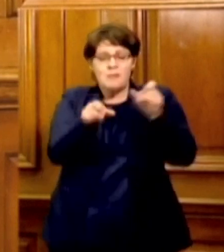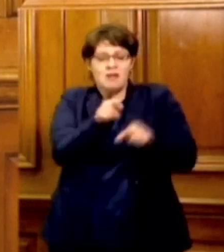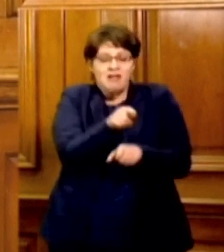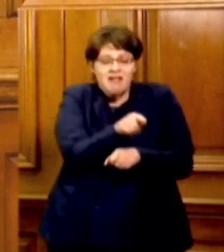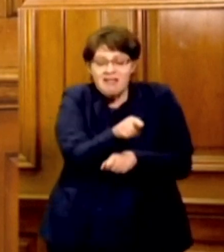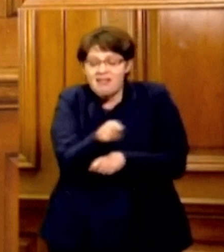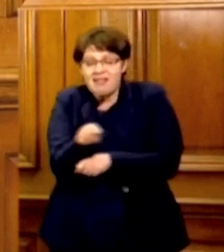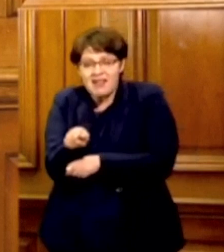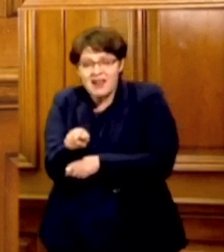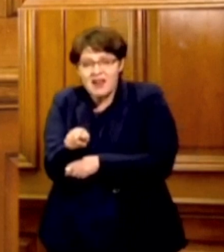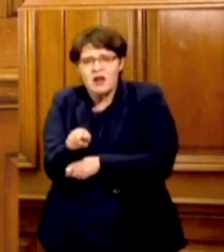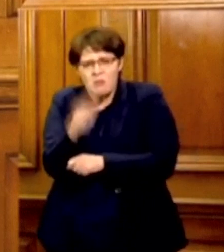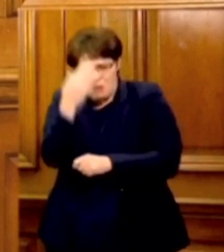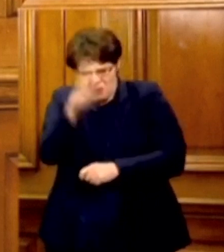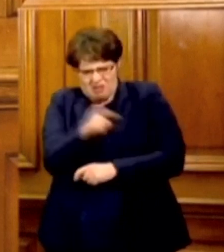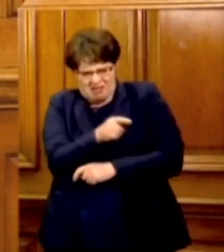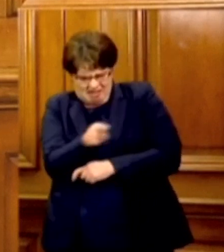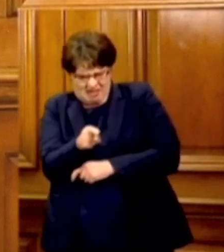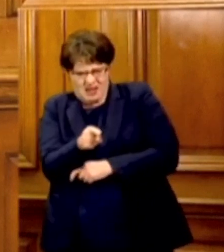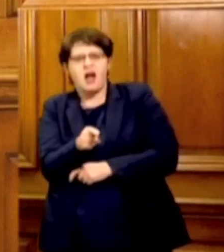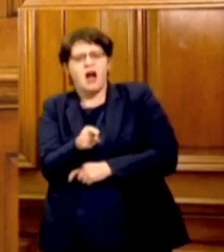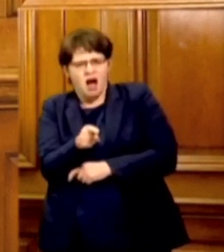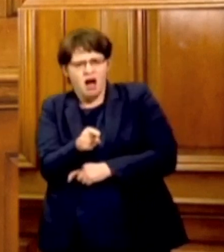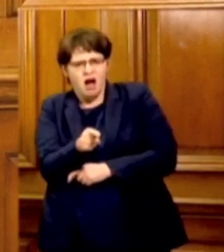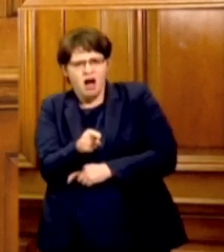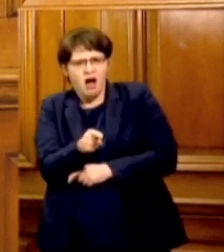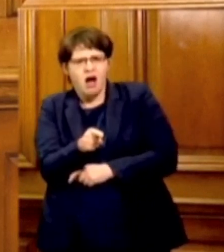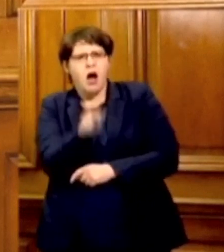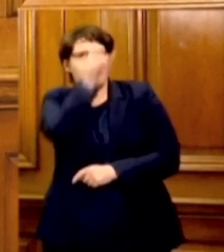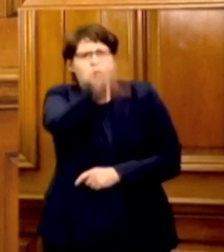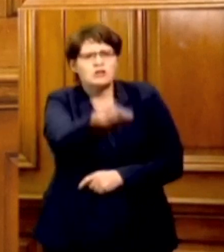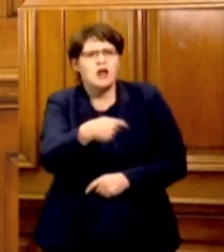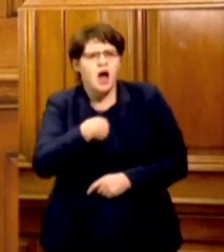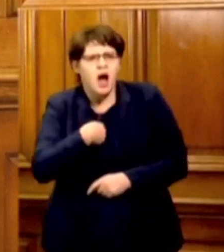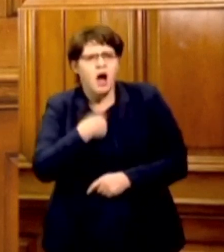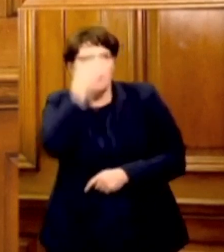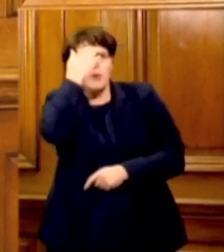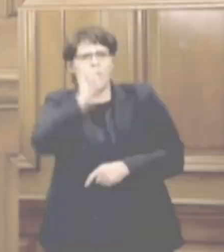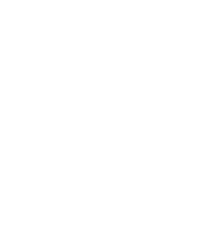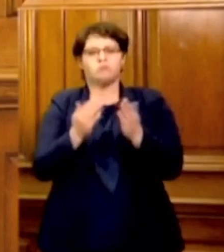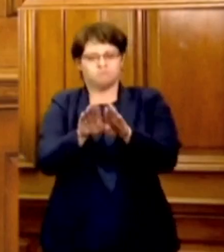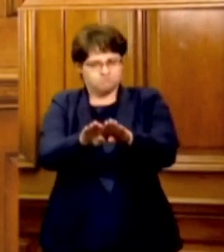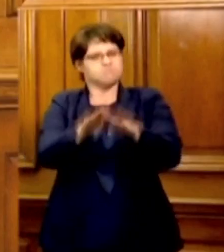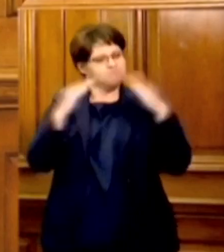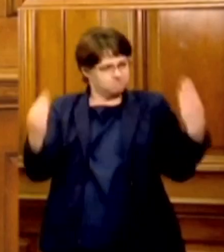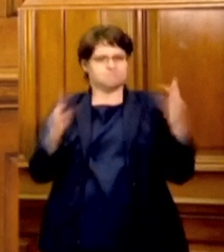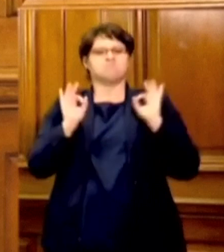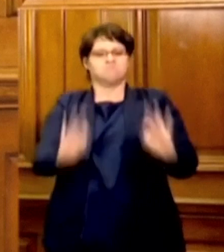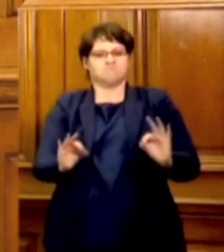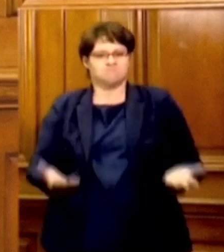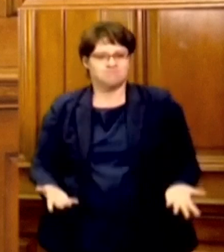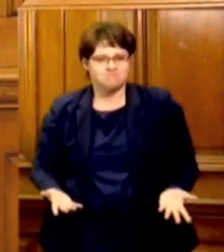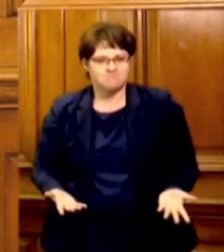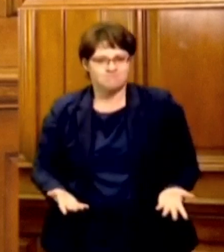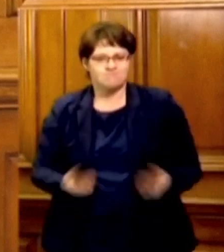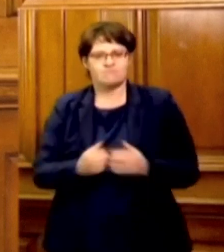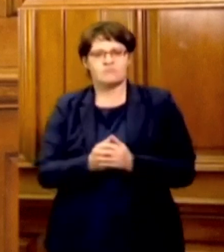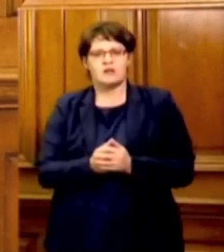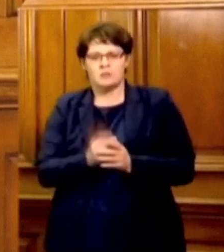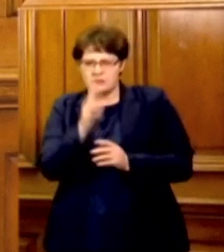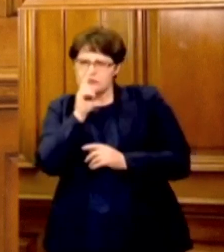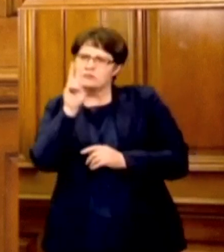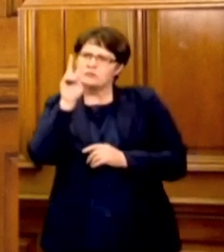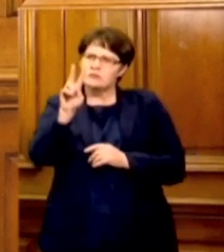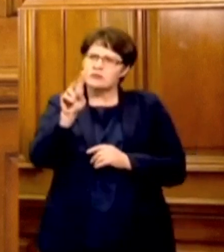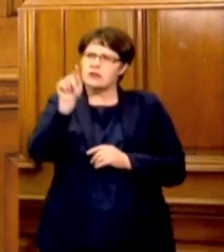who we know to have been infected have now recovered. Taking into account the views